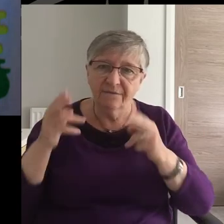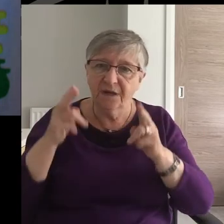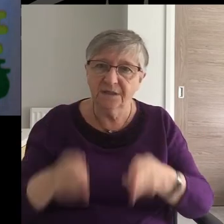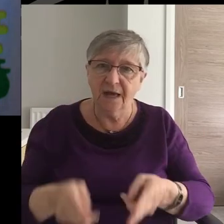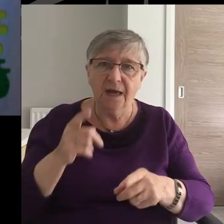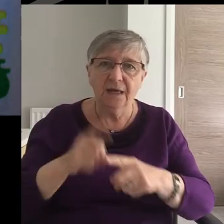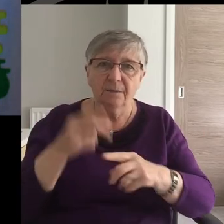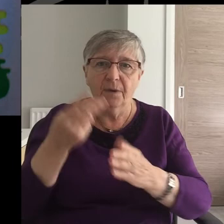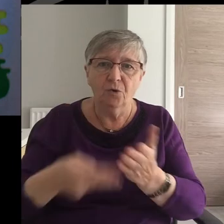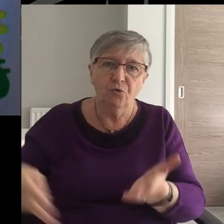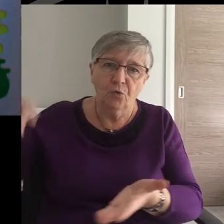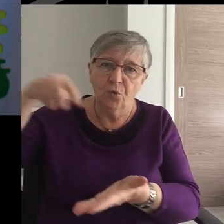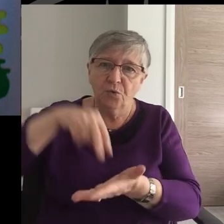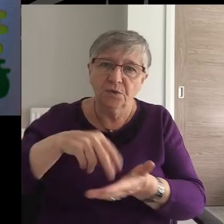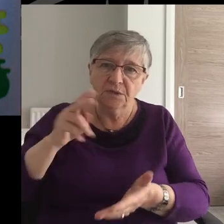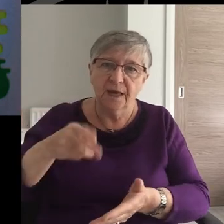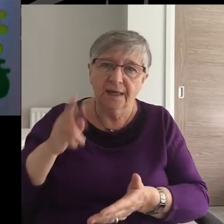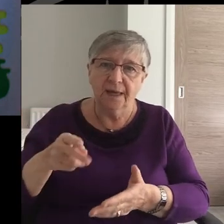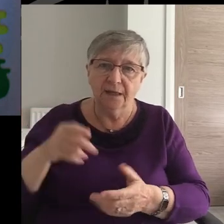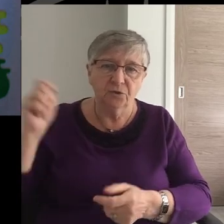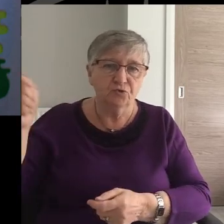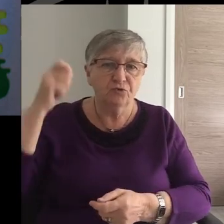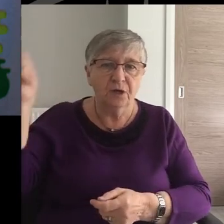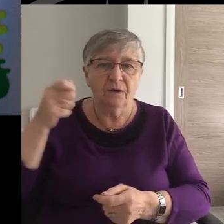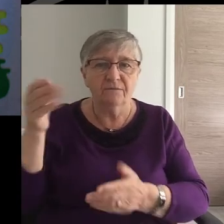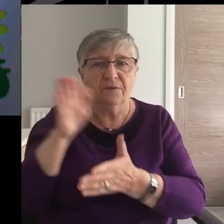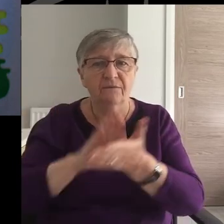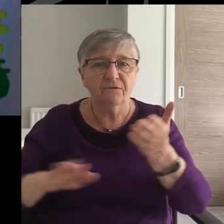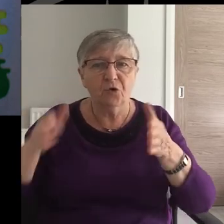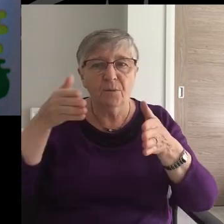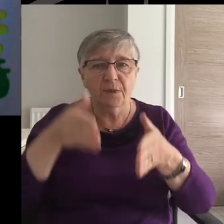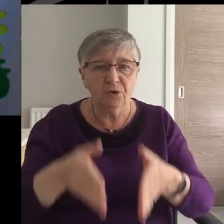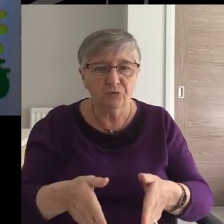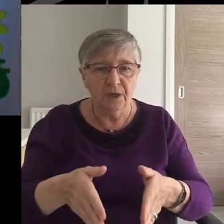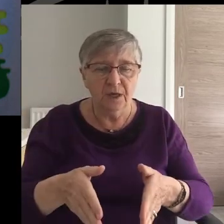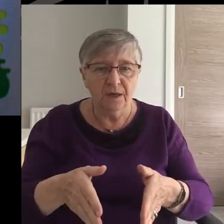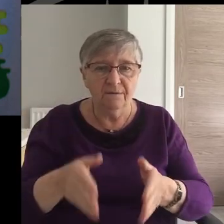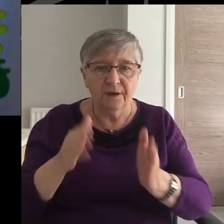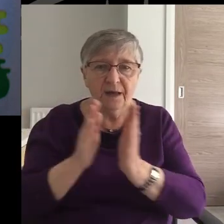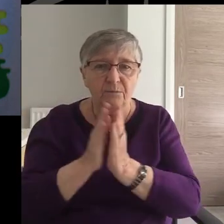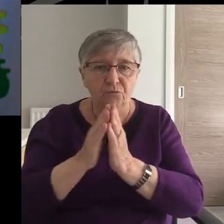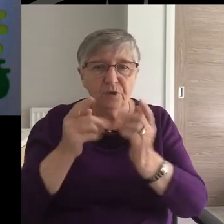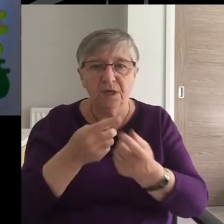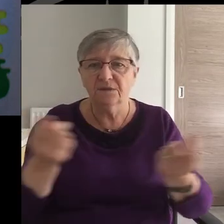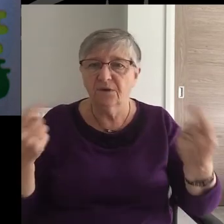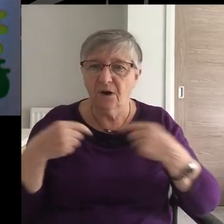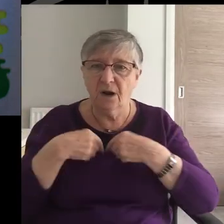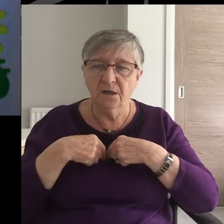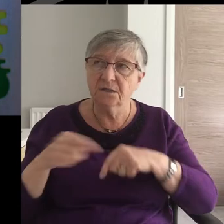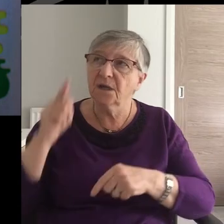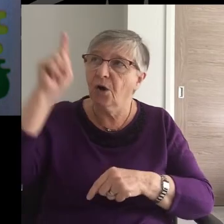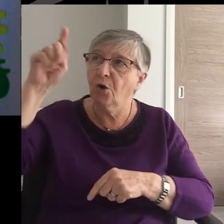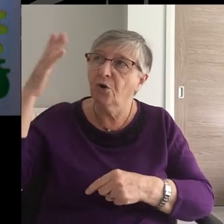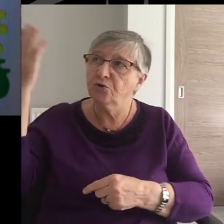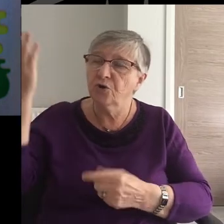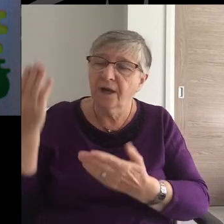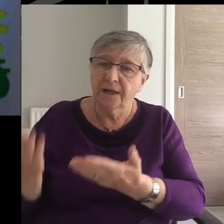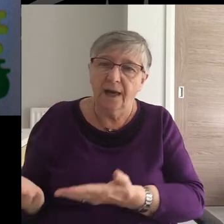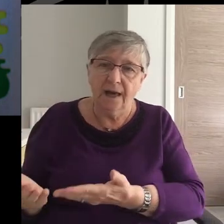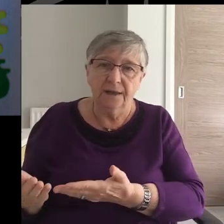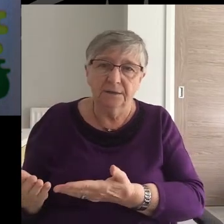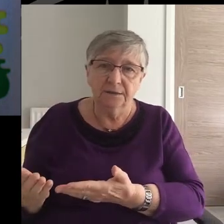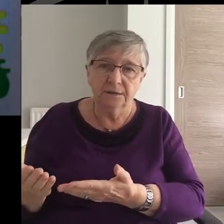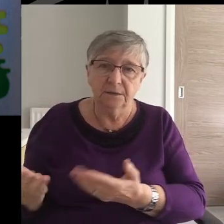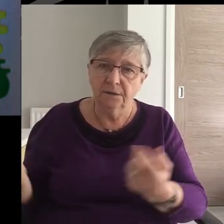died but rose again, triumphant from the grave and pleads our cause at God's right